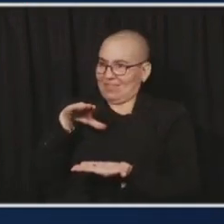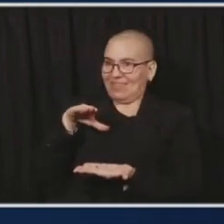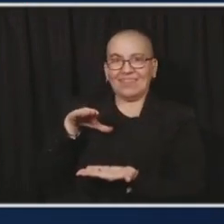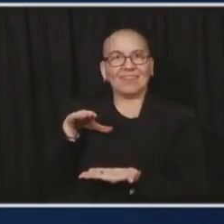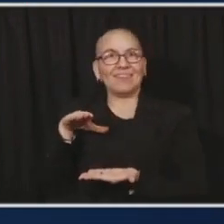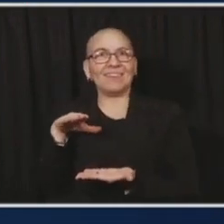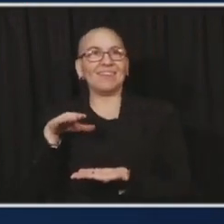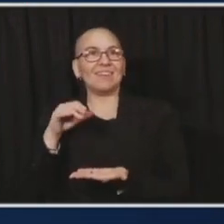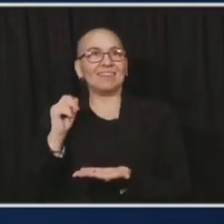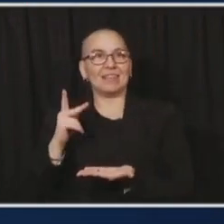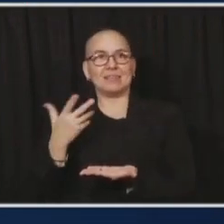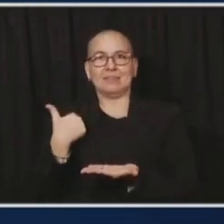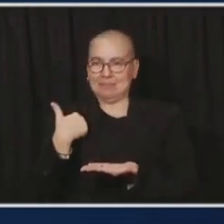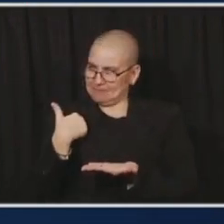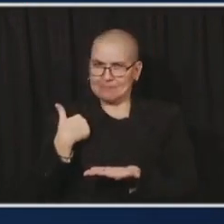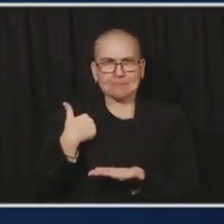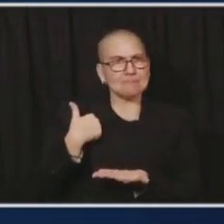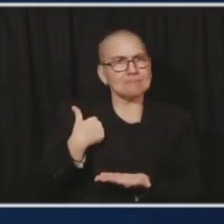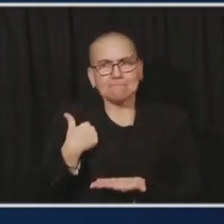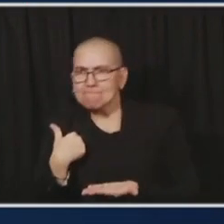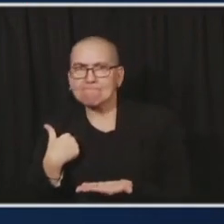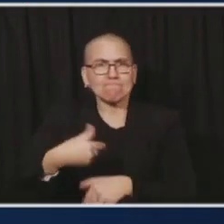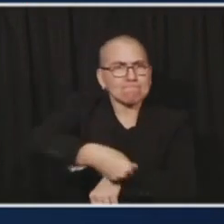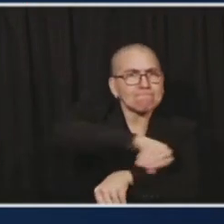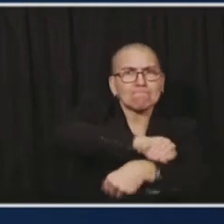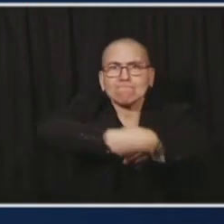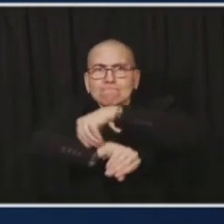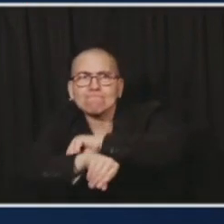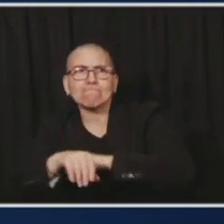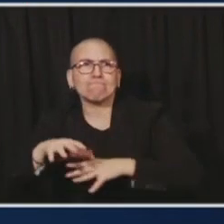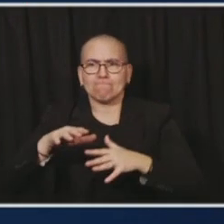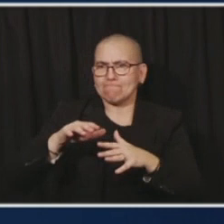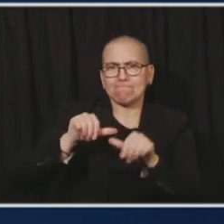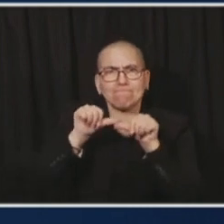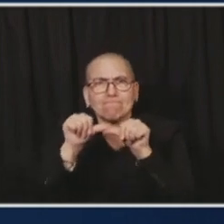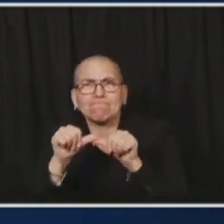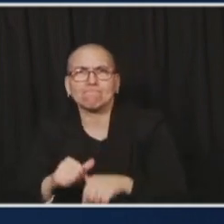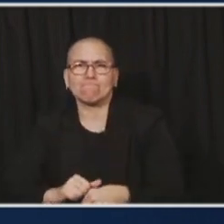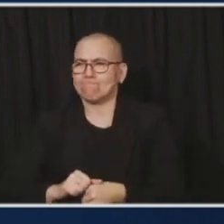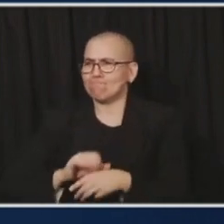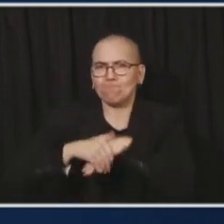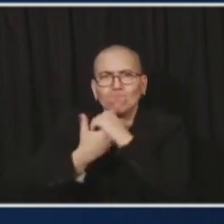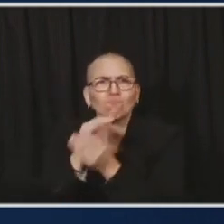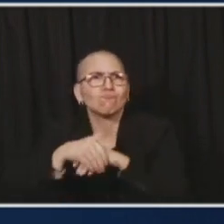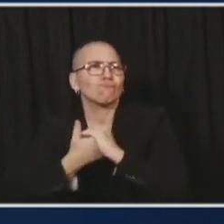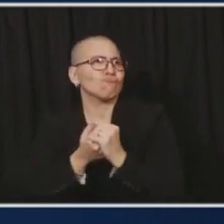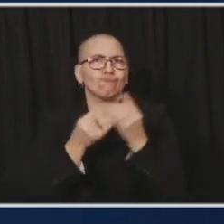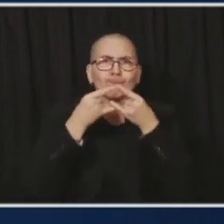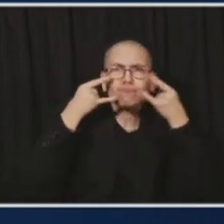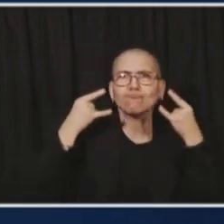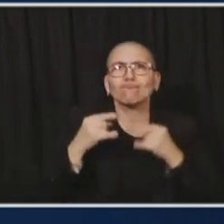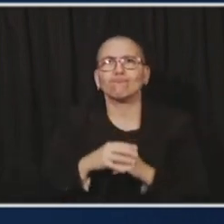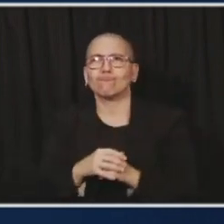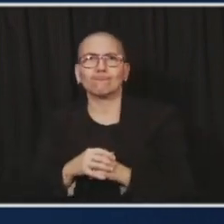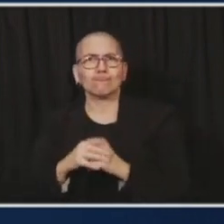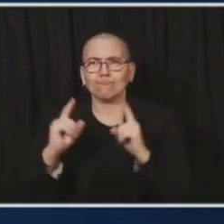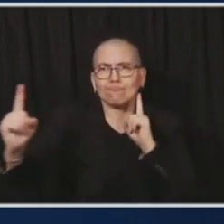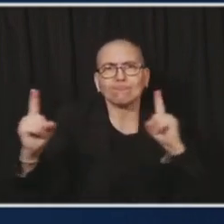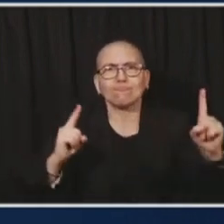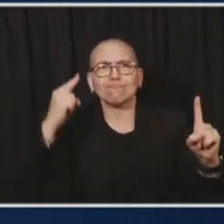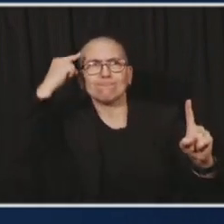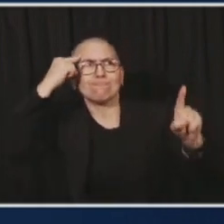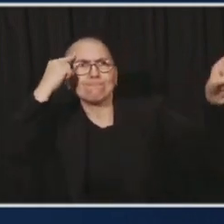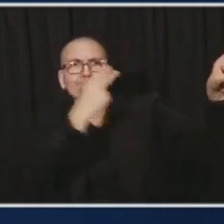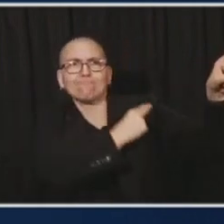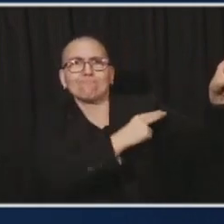and we're going to protect our hospitals. That's what this is meant to do. So here's what today's announcement is. The pause